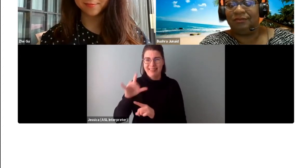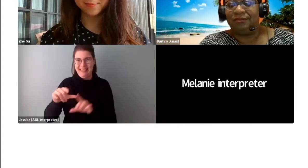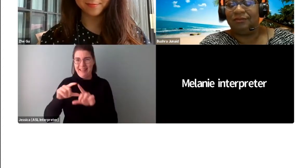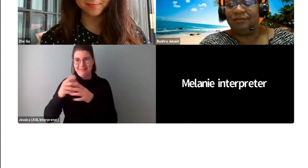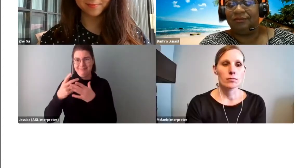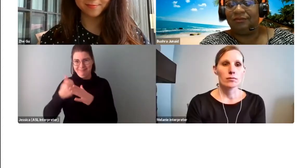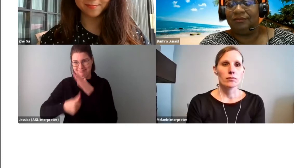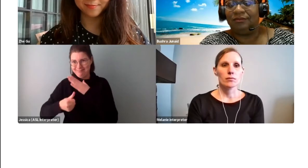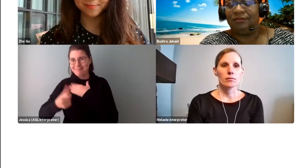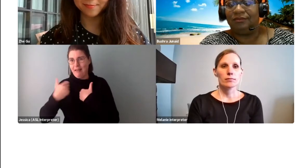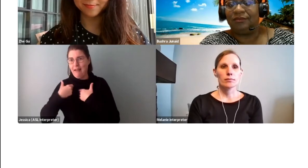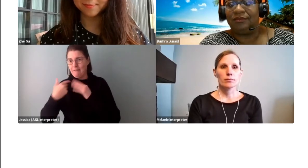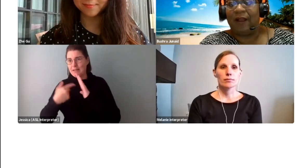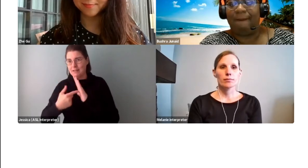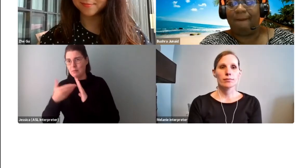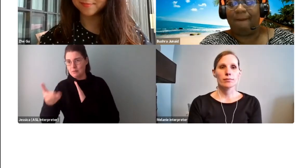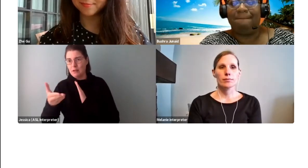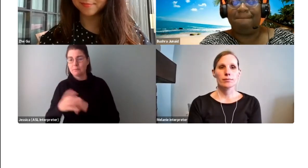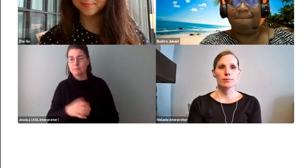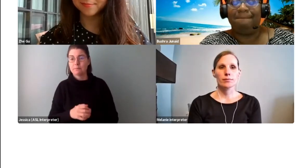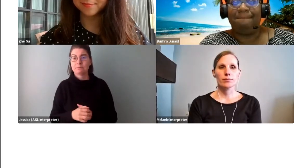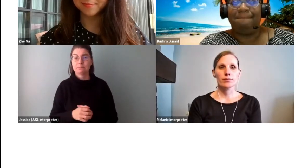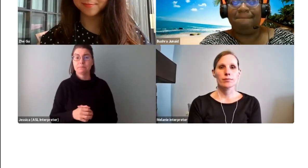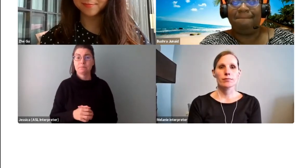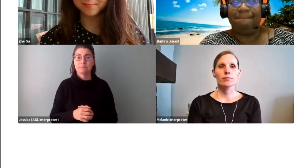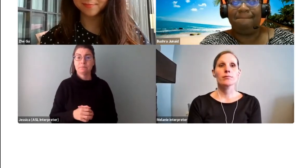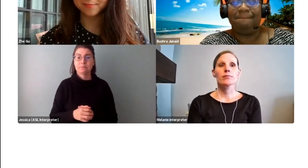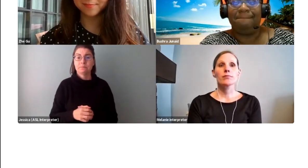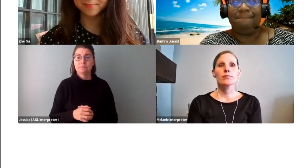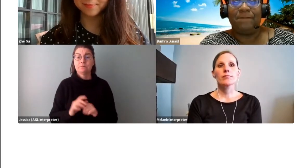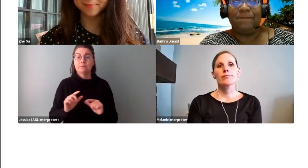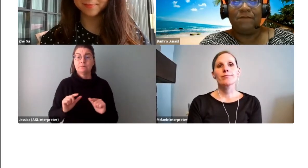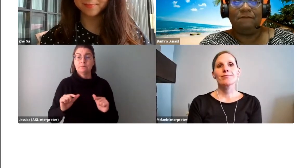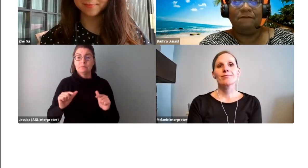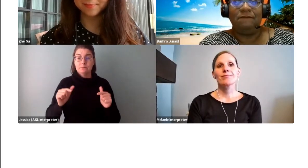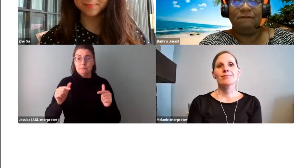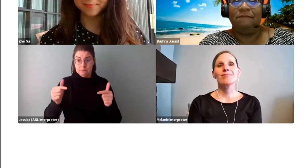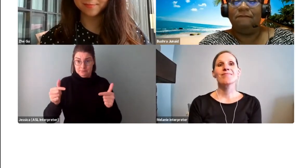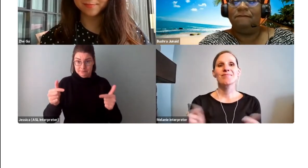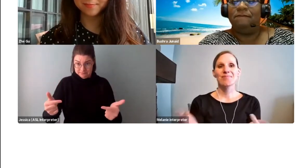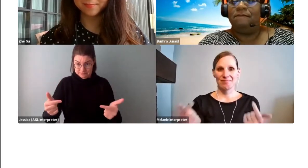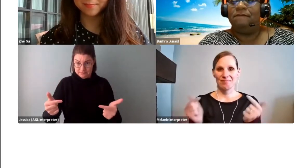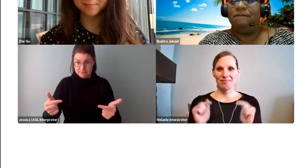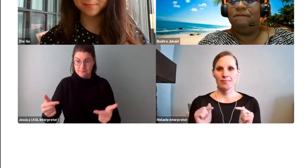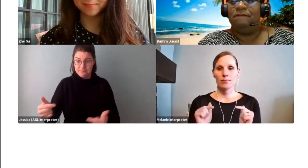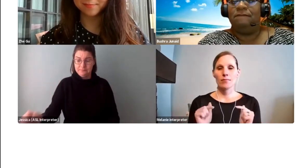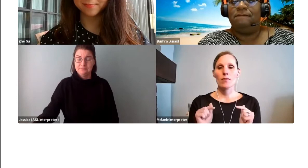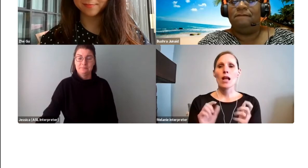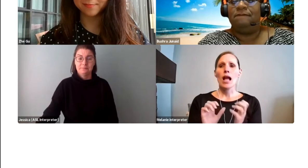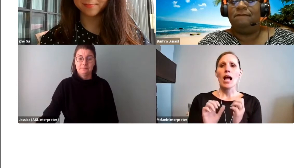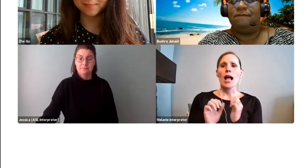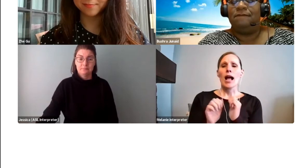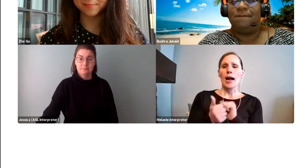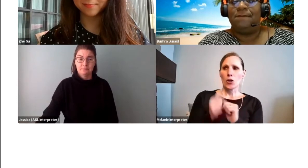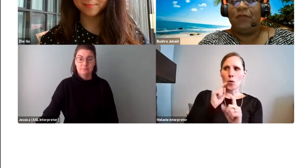Okay. How do I convince the assessors of the urgency of receiving a grant?